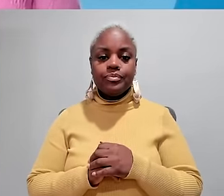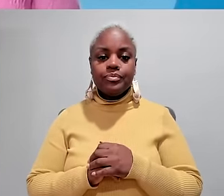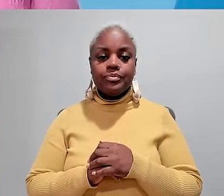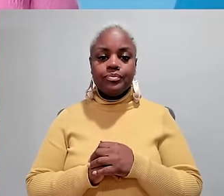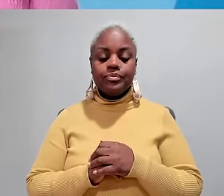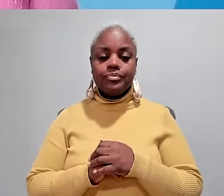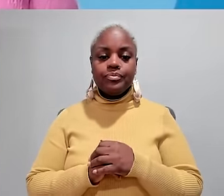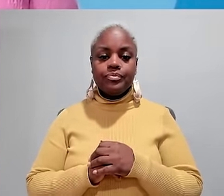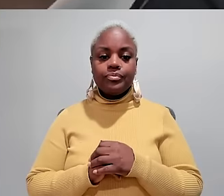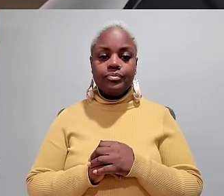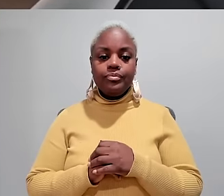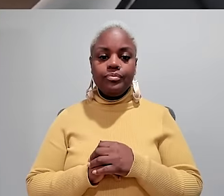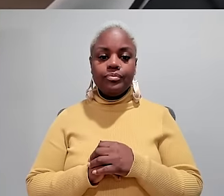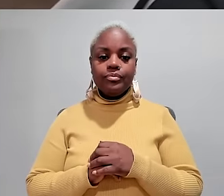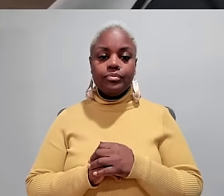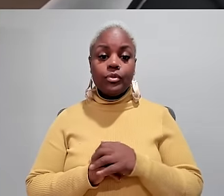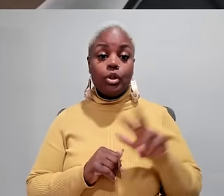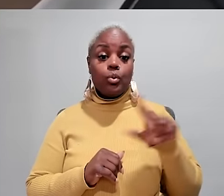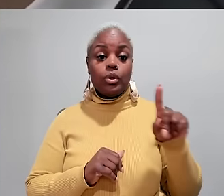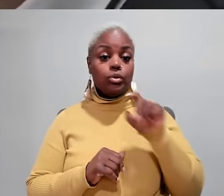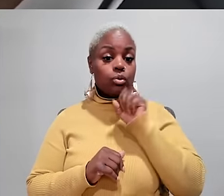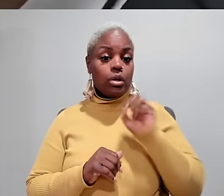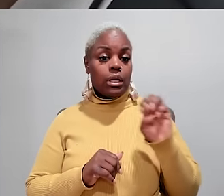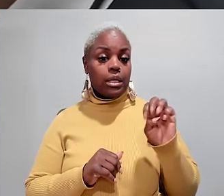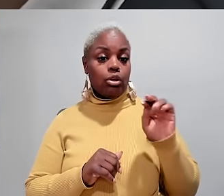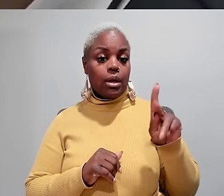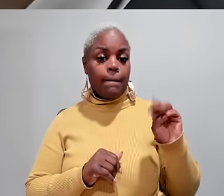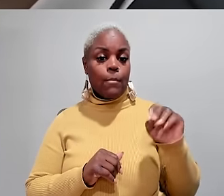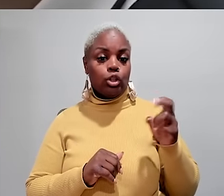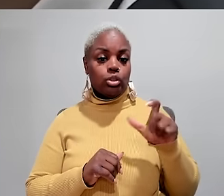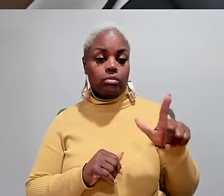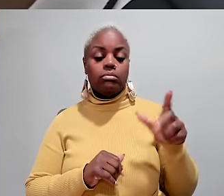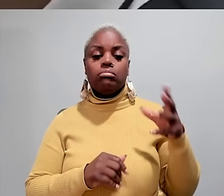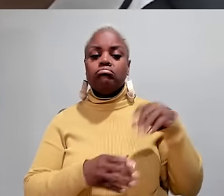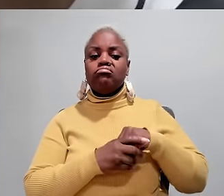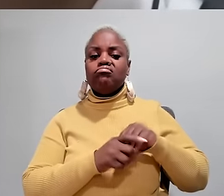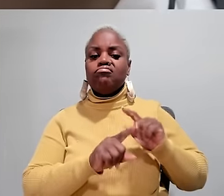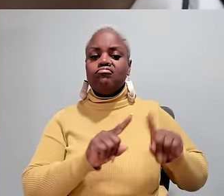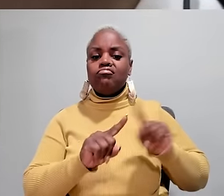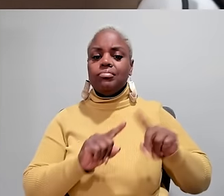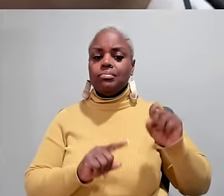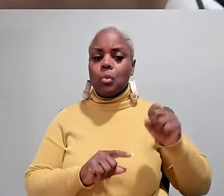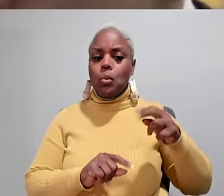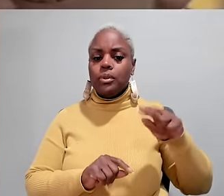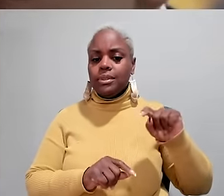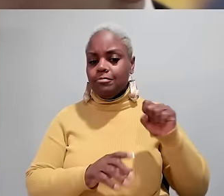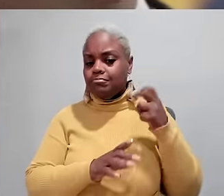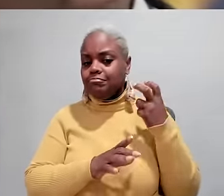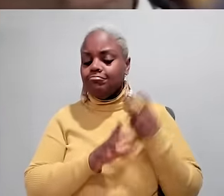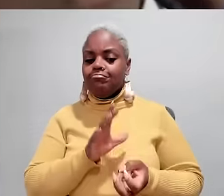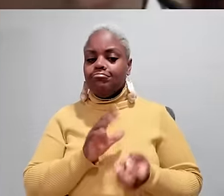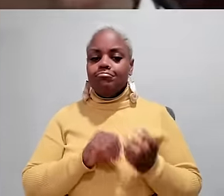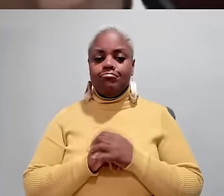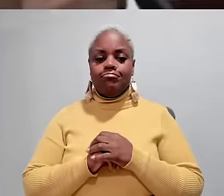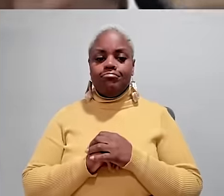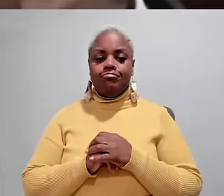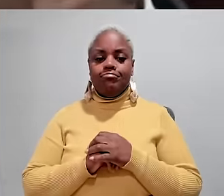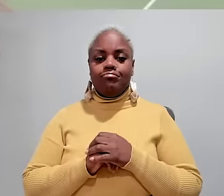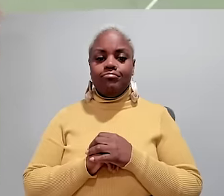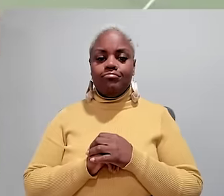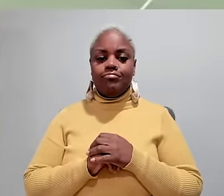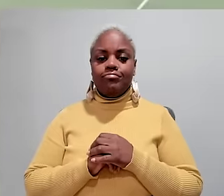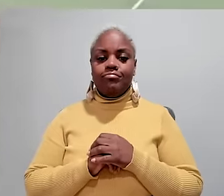Disability Reframed. JARED Thirty-one-year-old Eric Marshall is into all kinds of